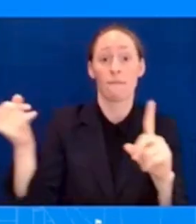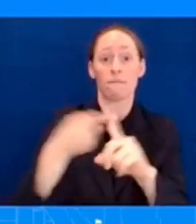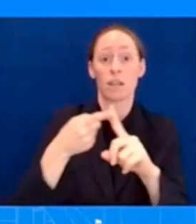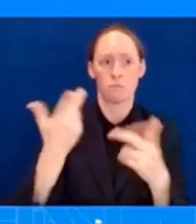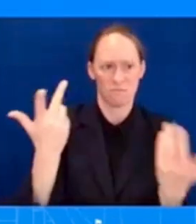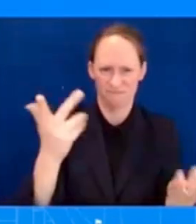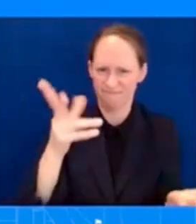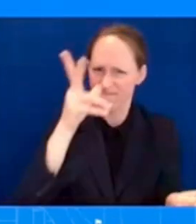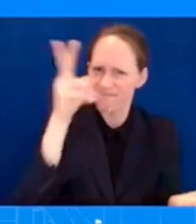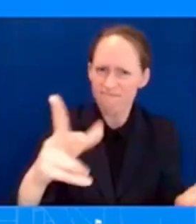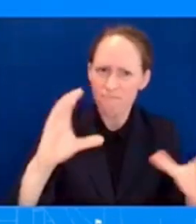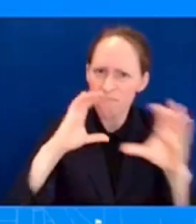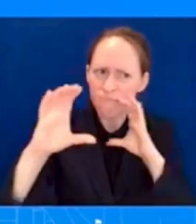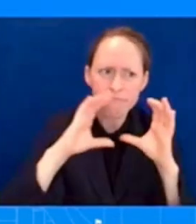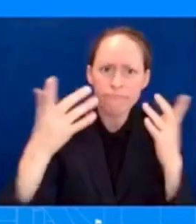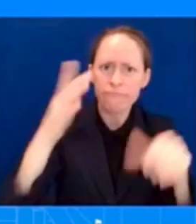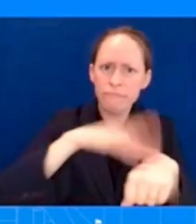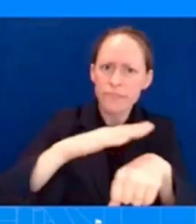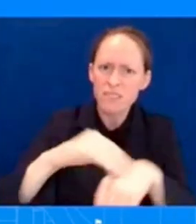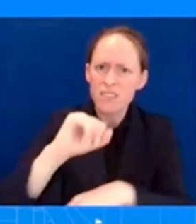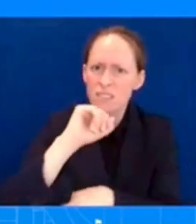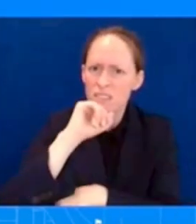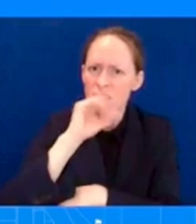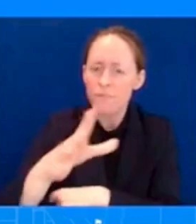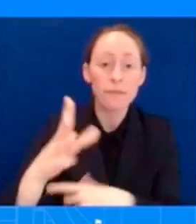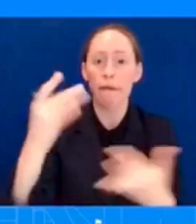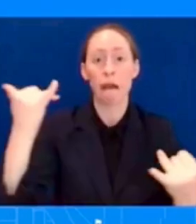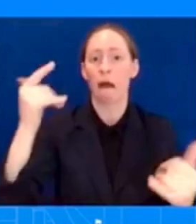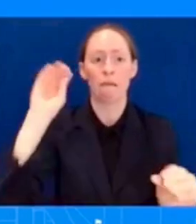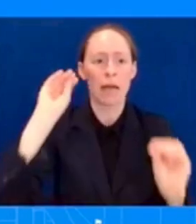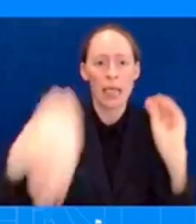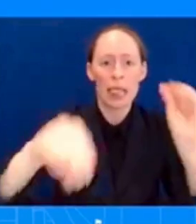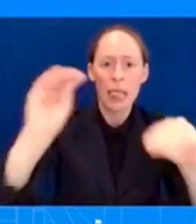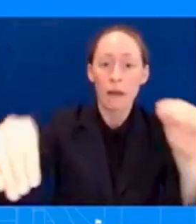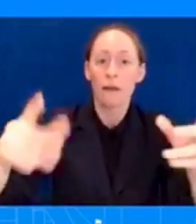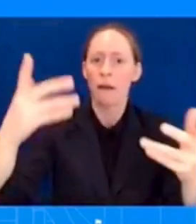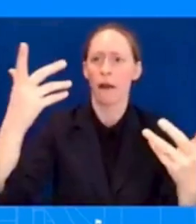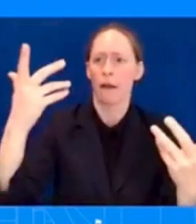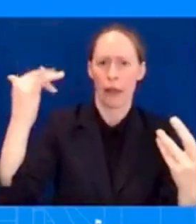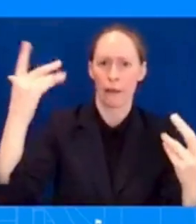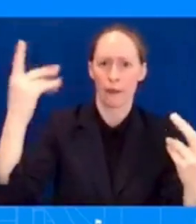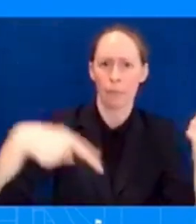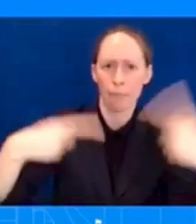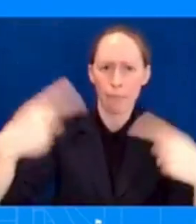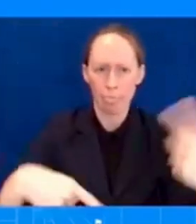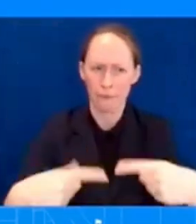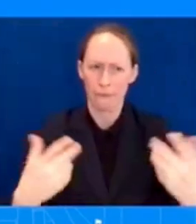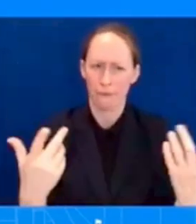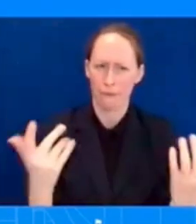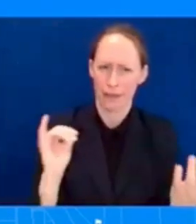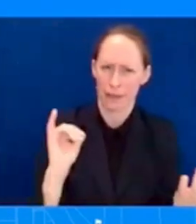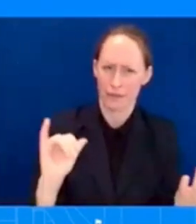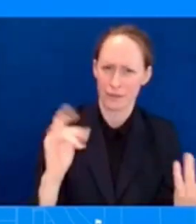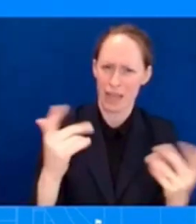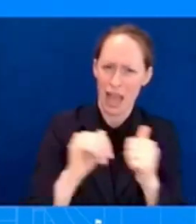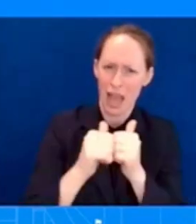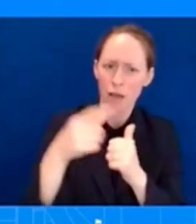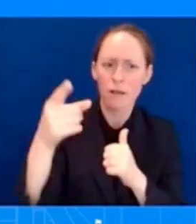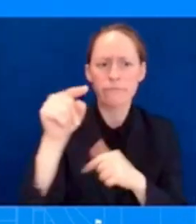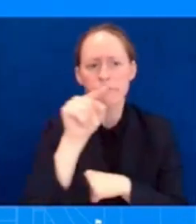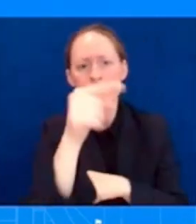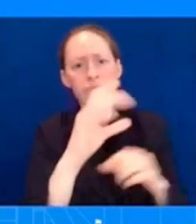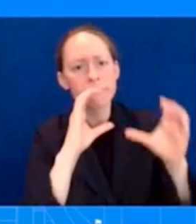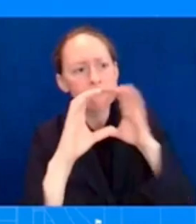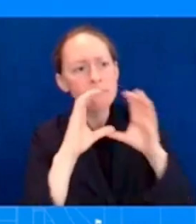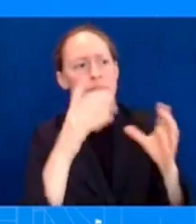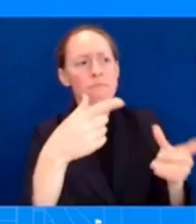difficulty how much is the inability to communicate with the citizens with each other still an ongoing part of